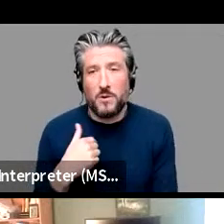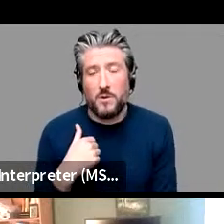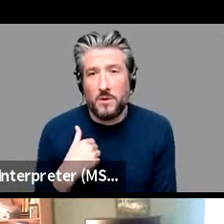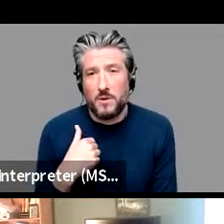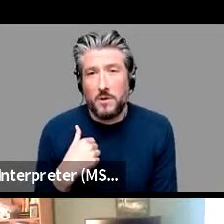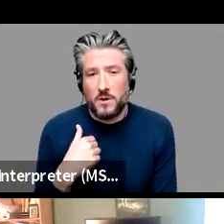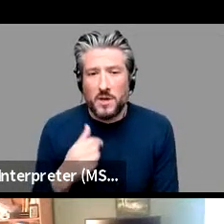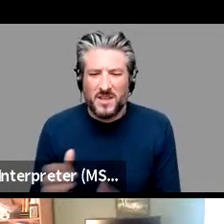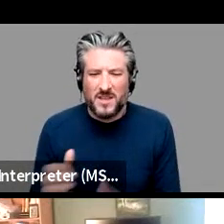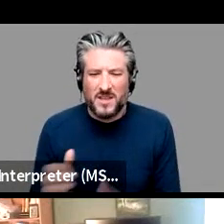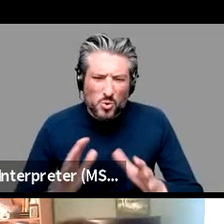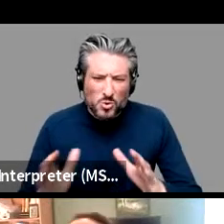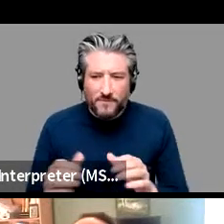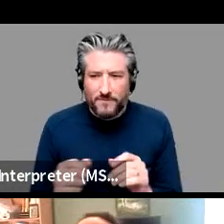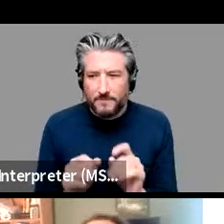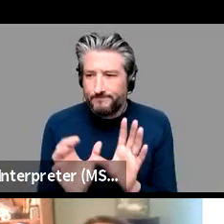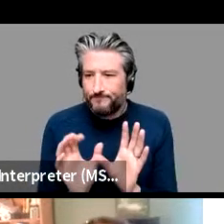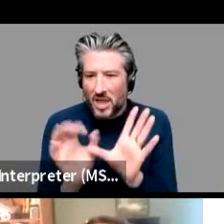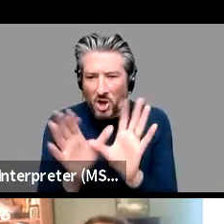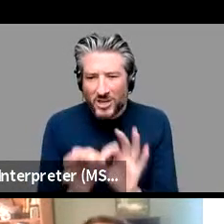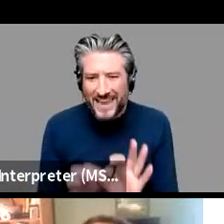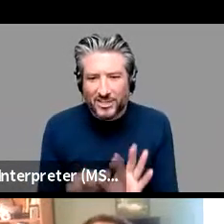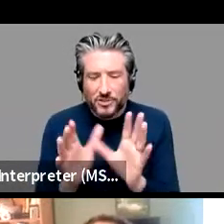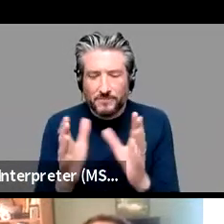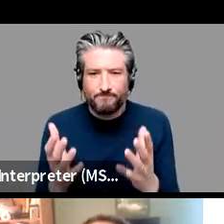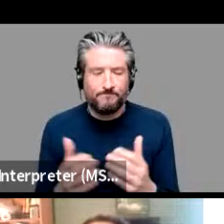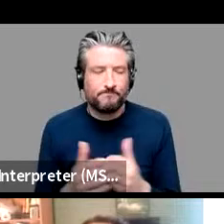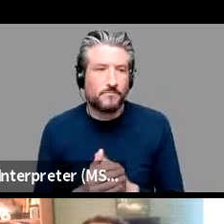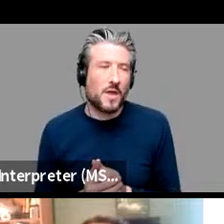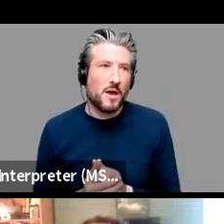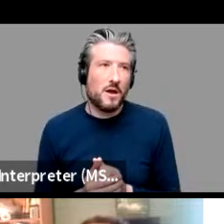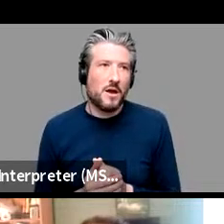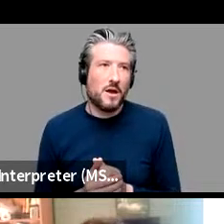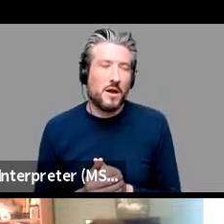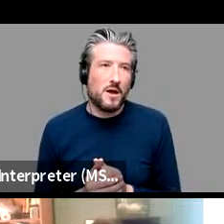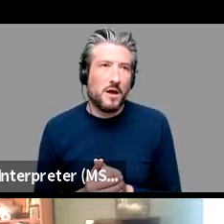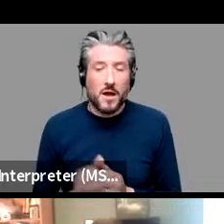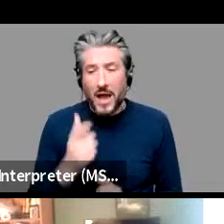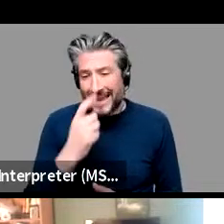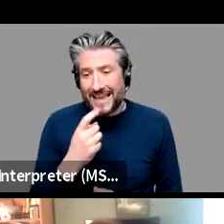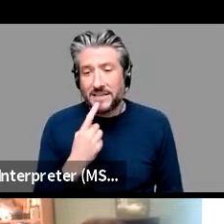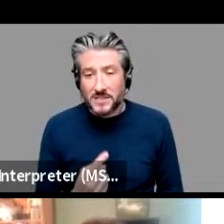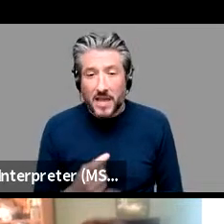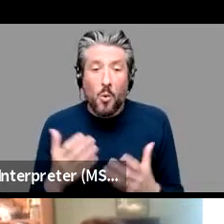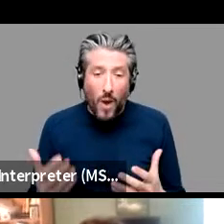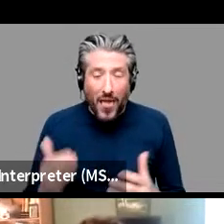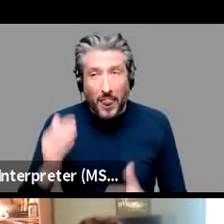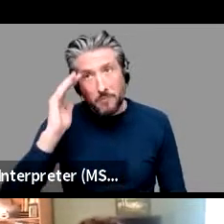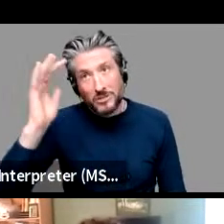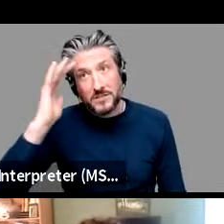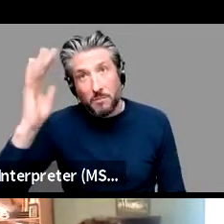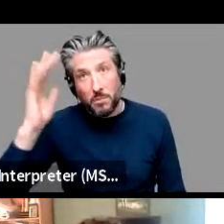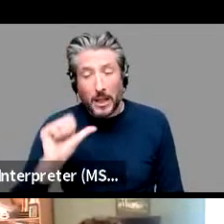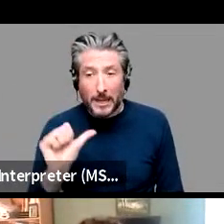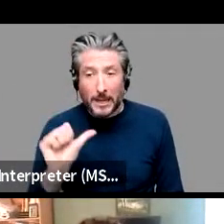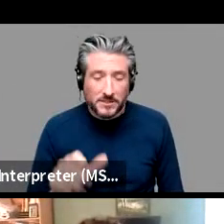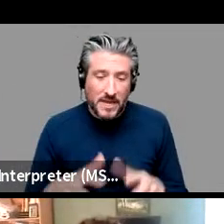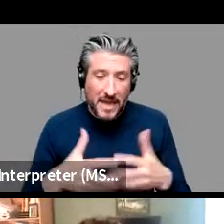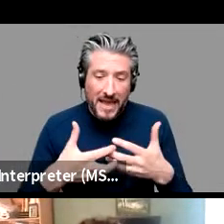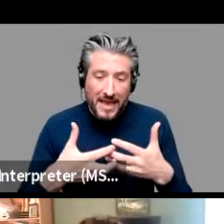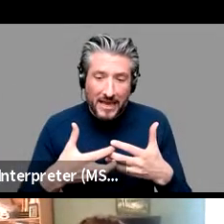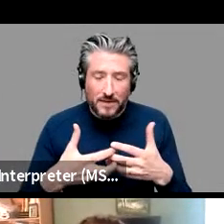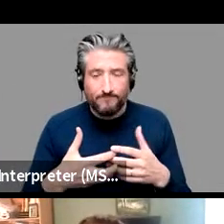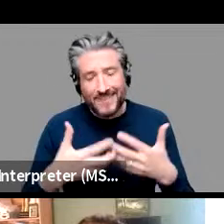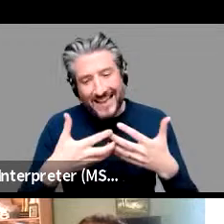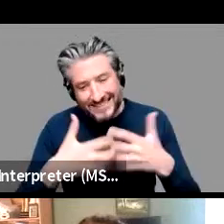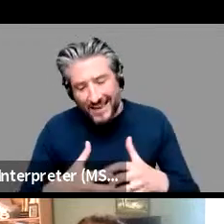of you know with connection is it's i can say well yes in principle technically speaking and yell or